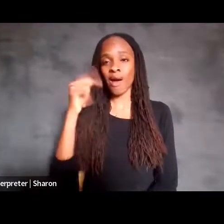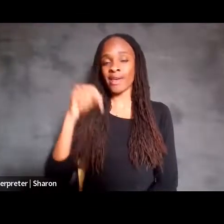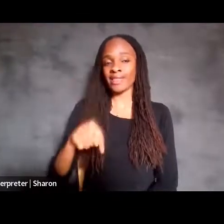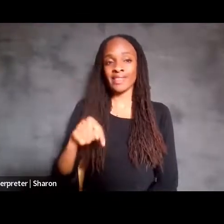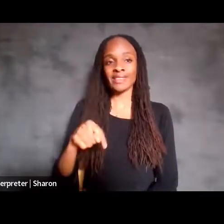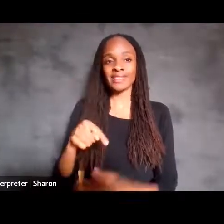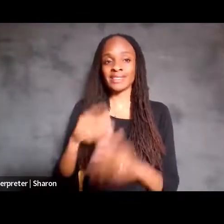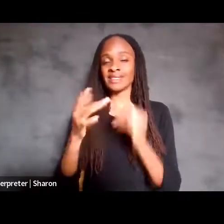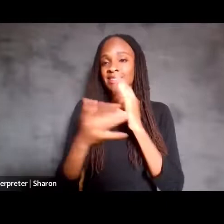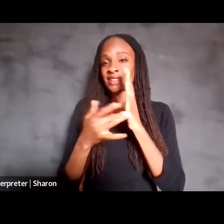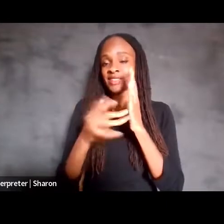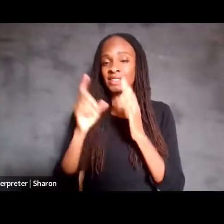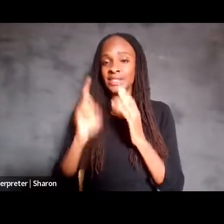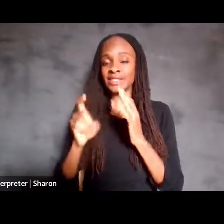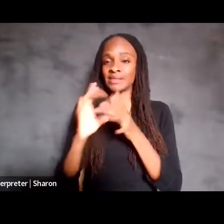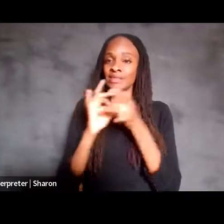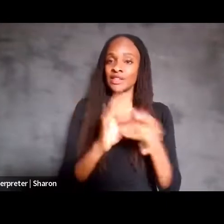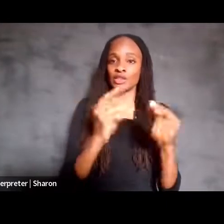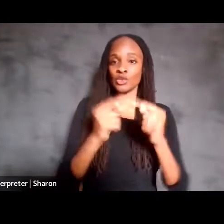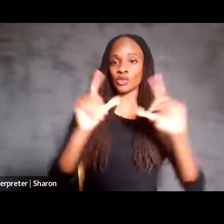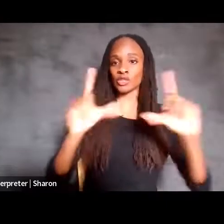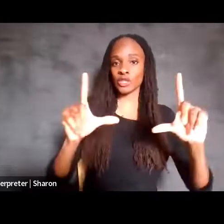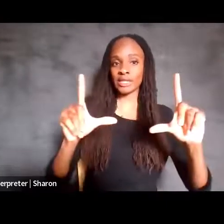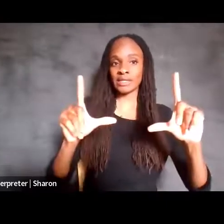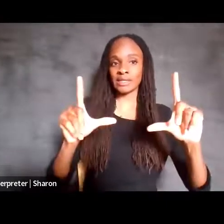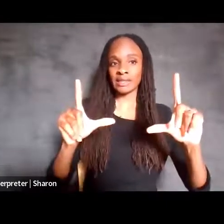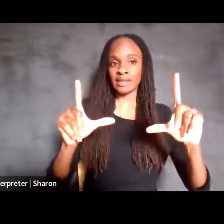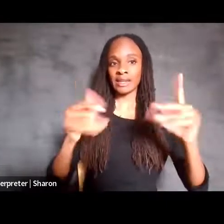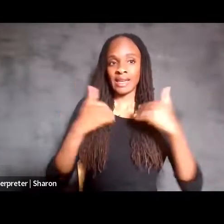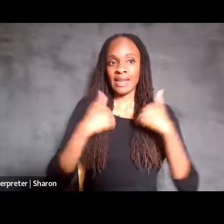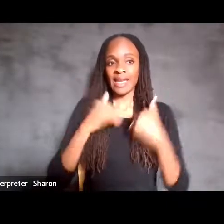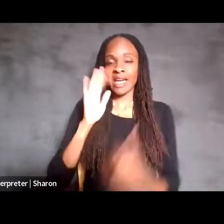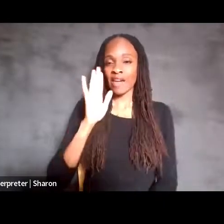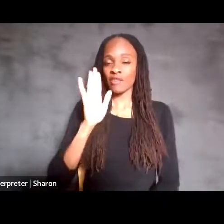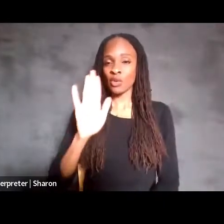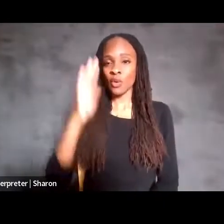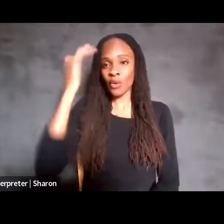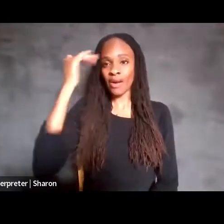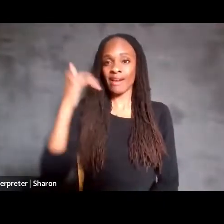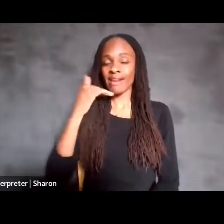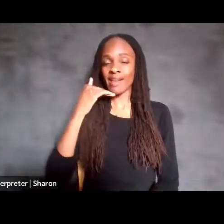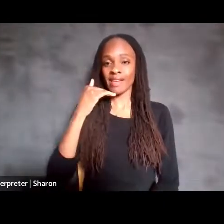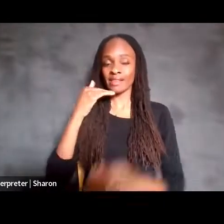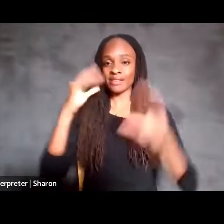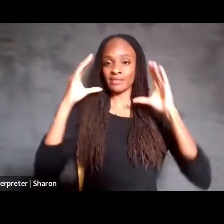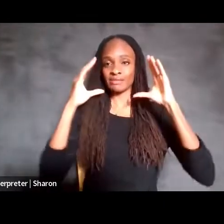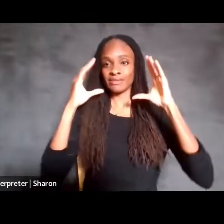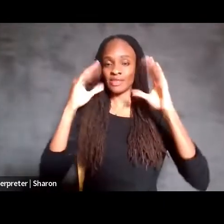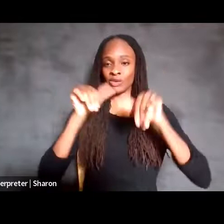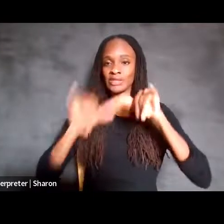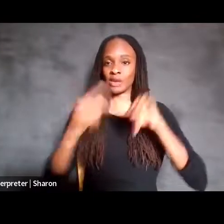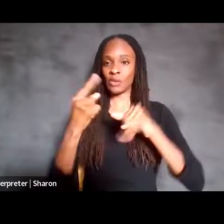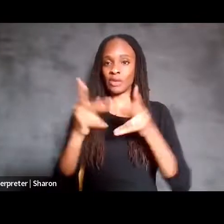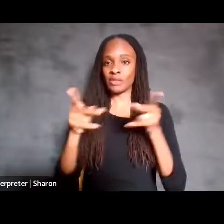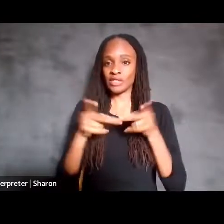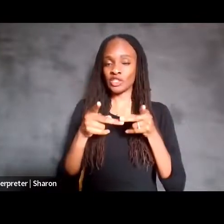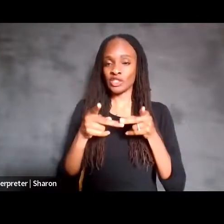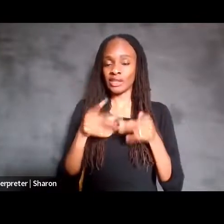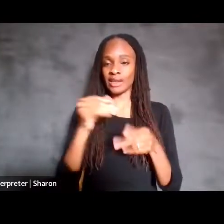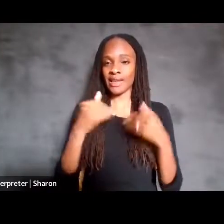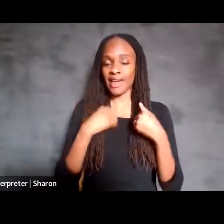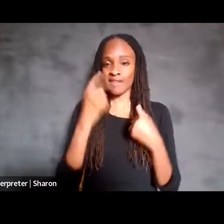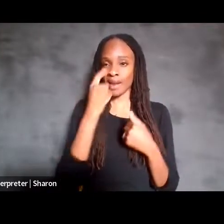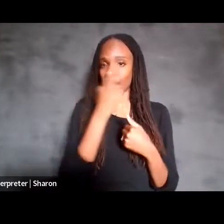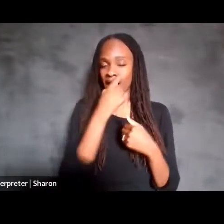attending to a screen and to have your head in the exact fixed position, have this eye tracker kind of monitor and